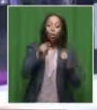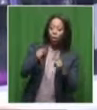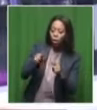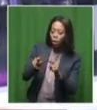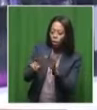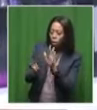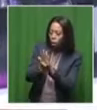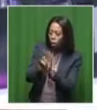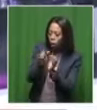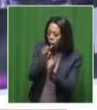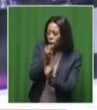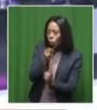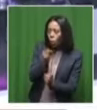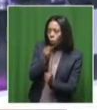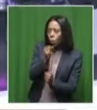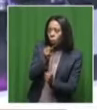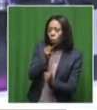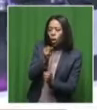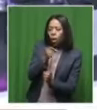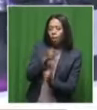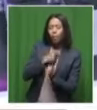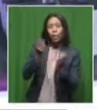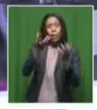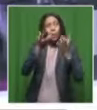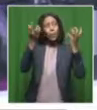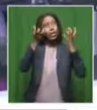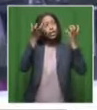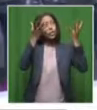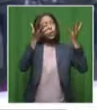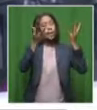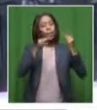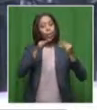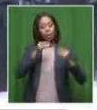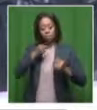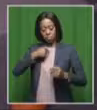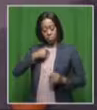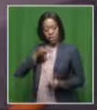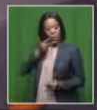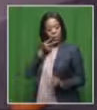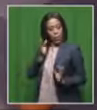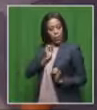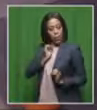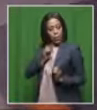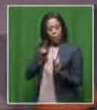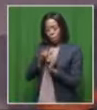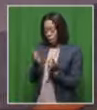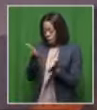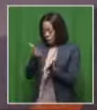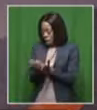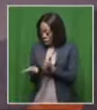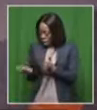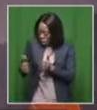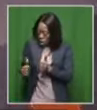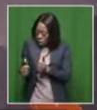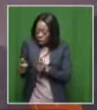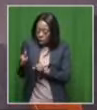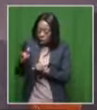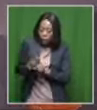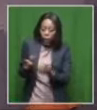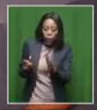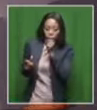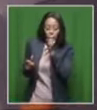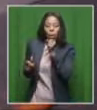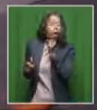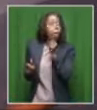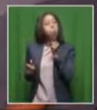so much smoke there, I'm just wondering how much a person who's not smoking it but is sitting next to them is smoking it,